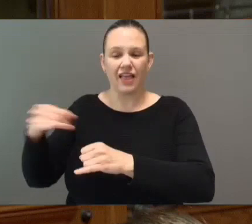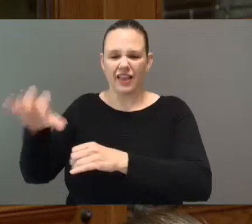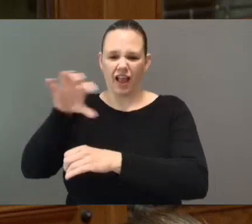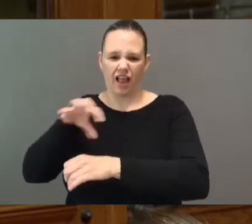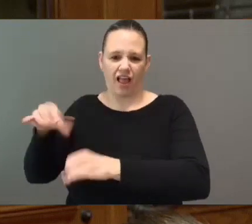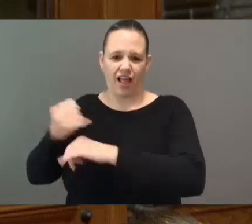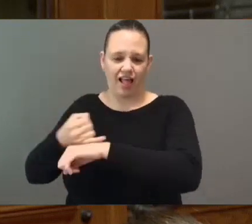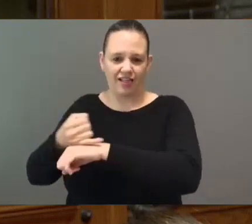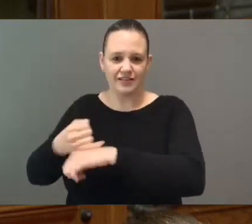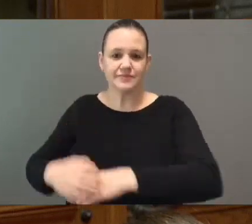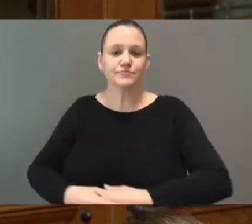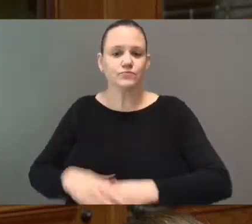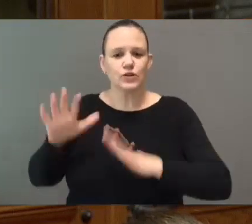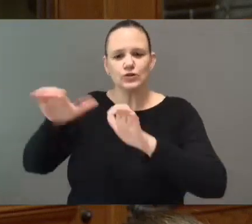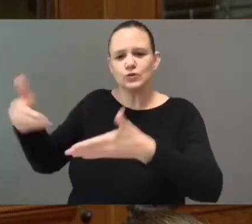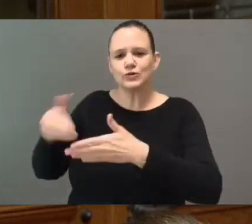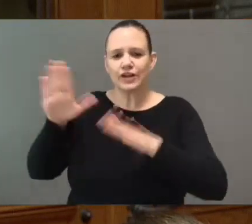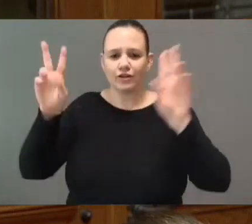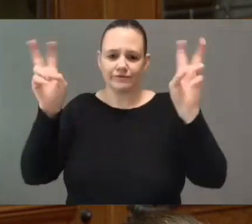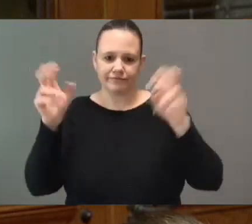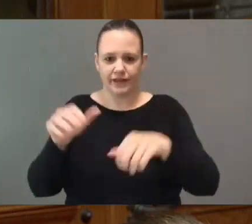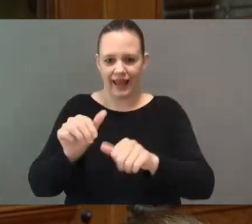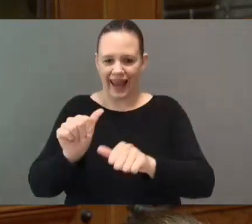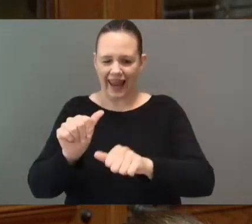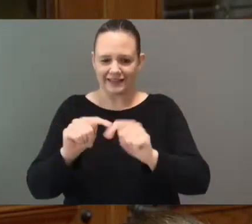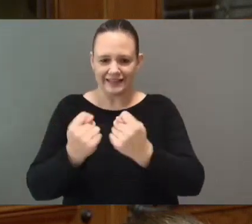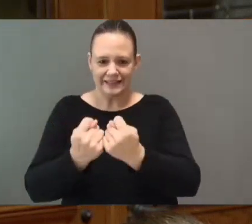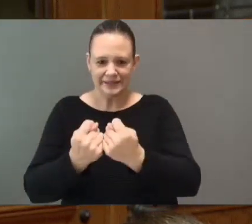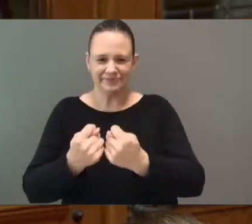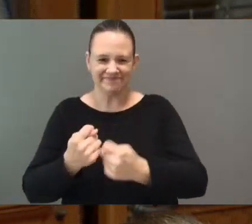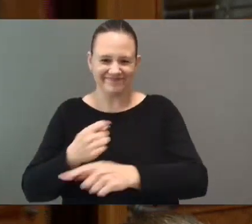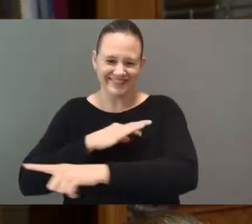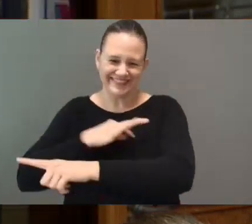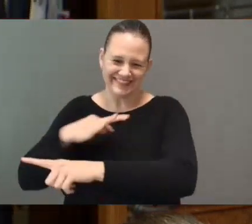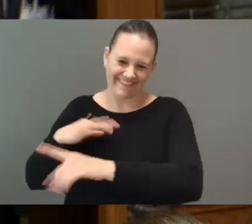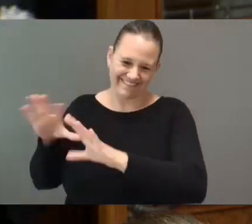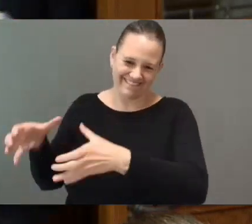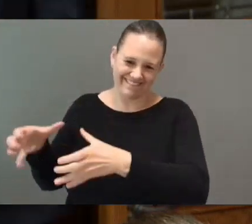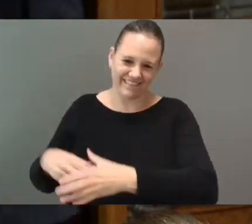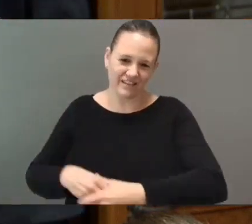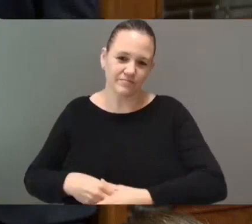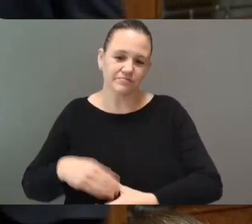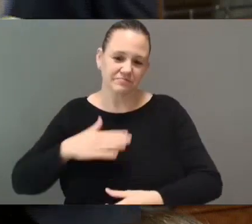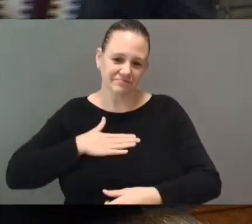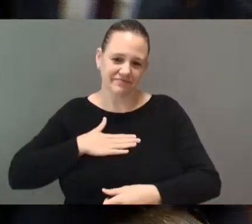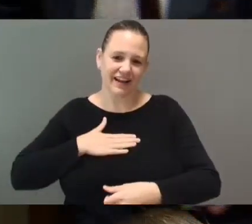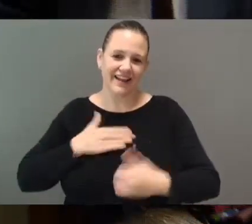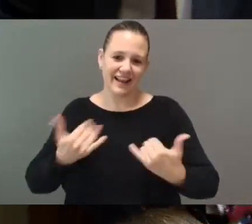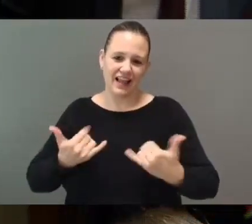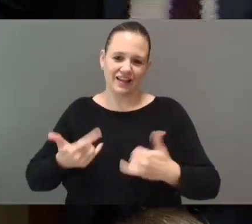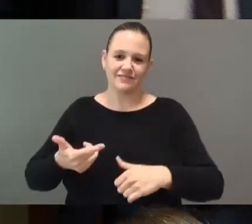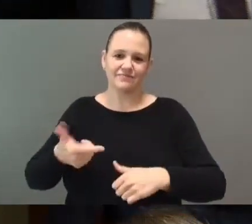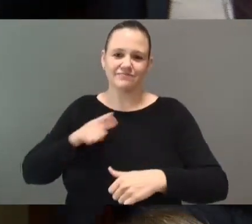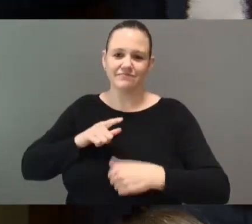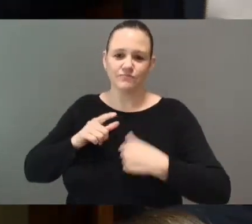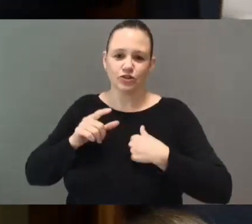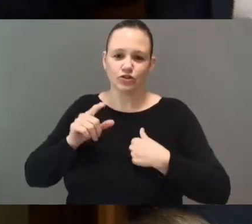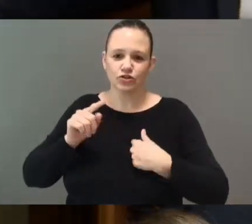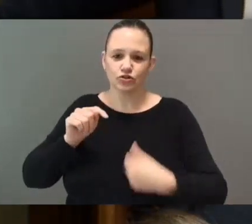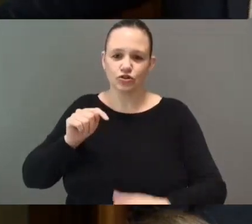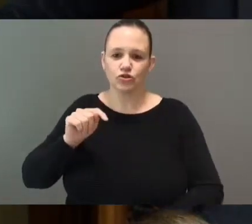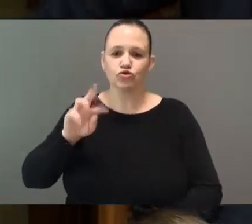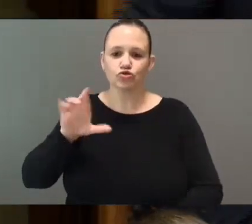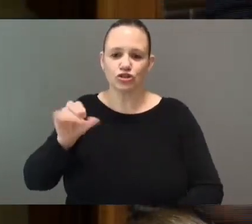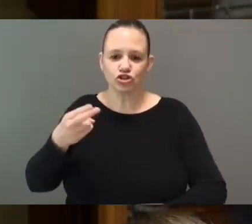constituency office. Tricia Dattonay, Julie Kaye, Theresa Coles and Laura Boyd Clothes are